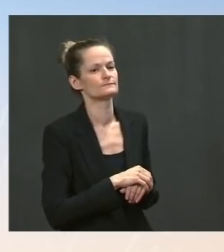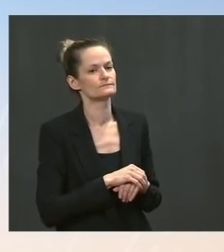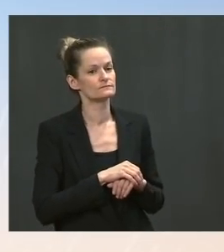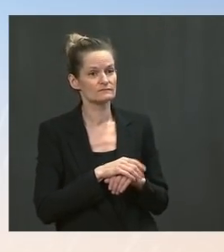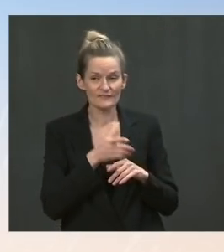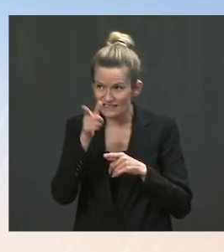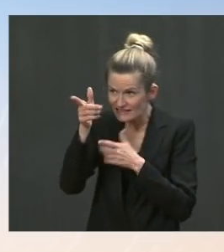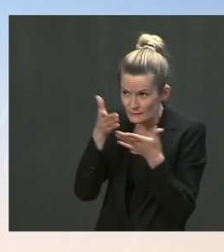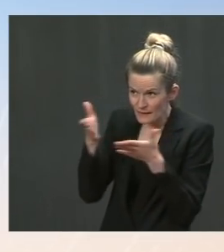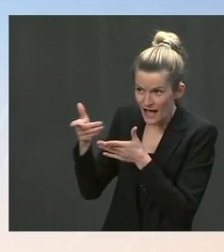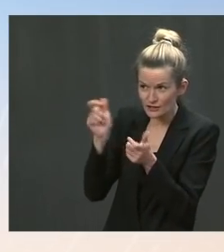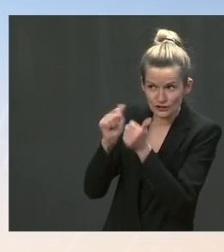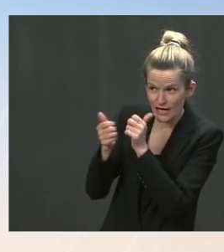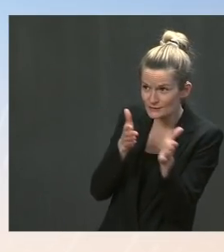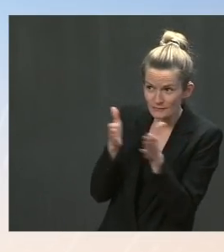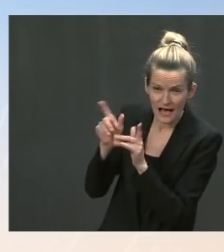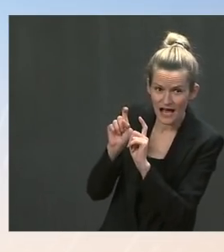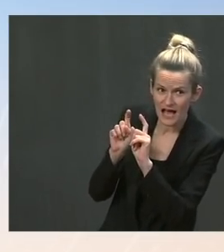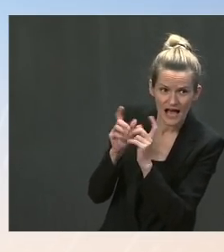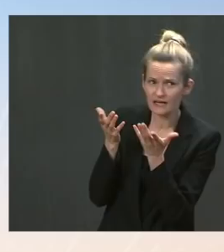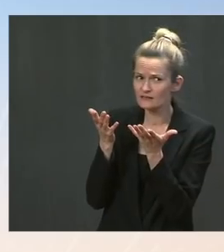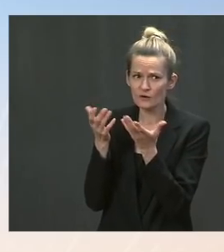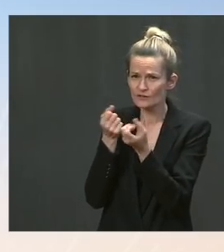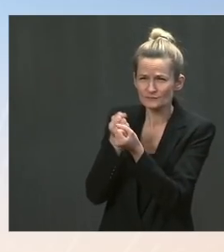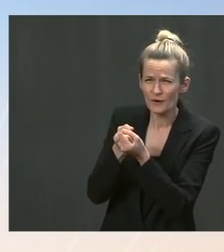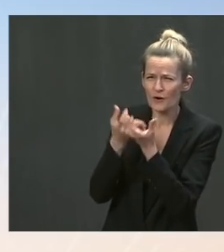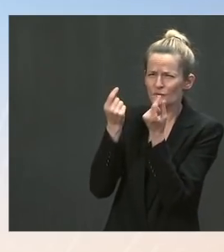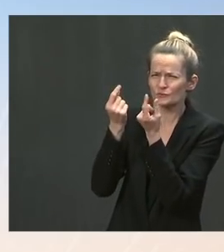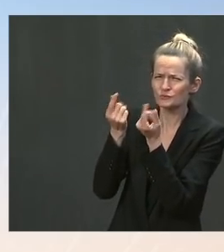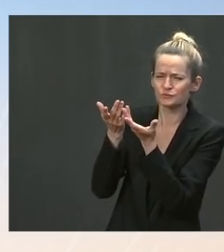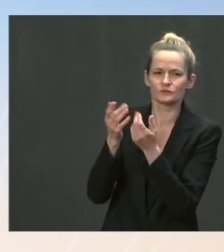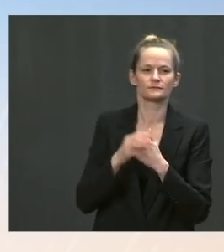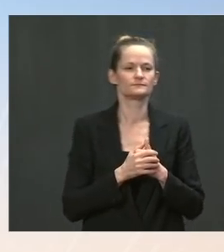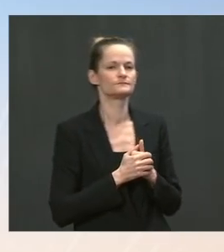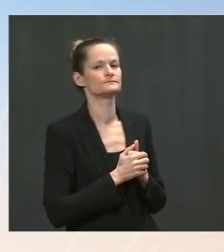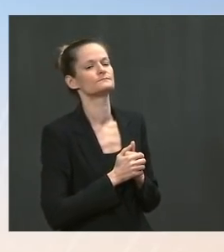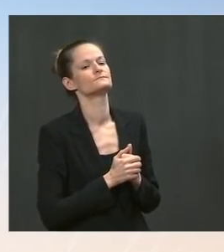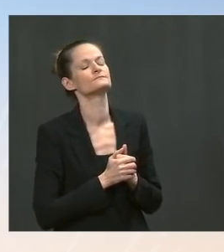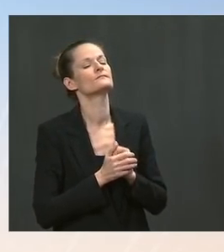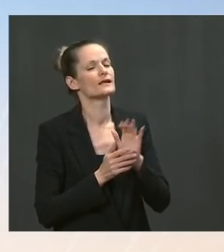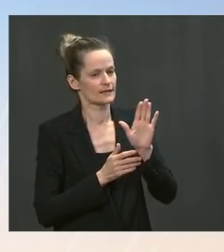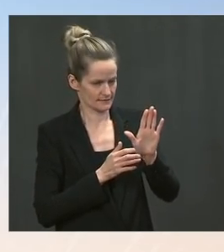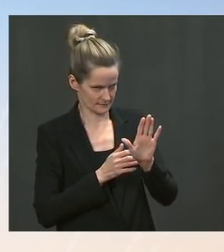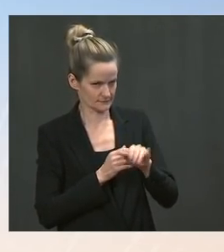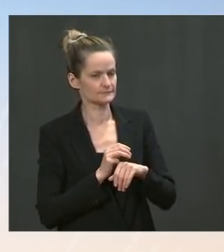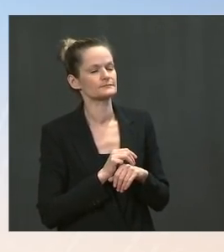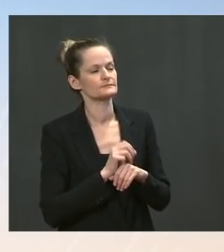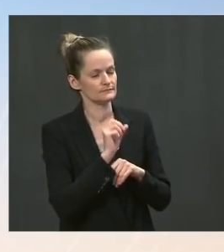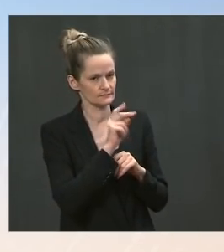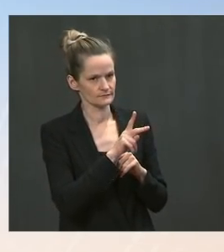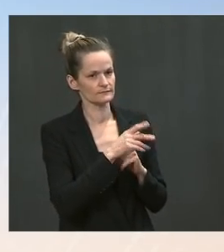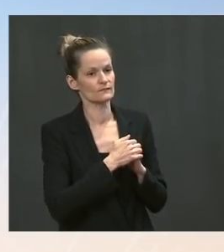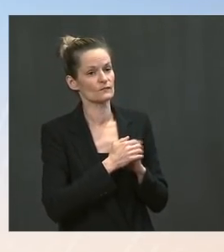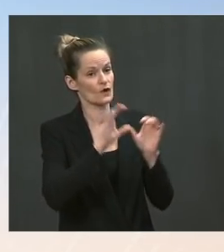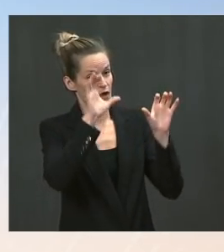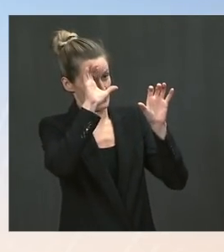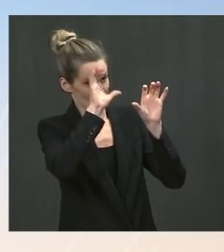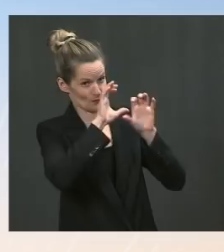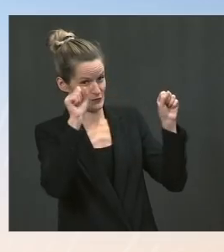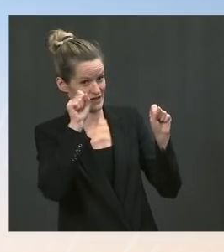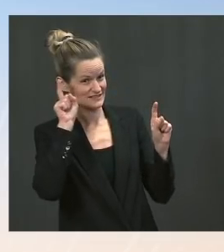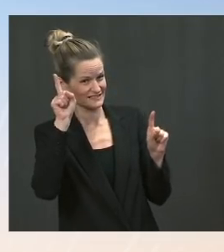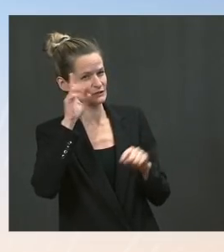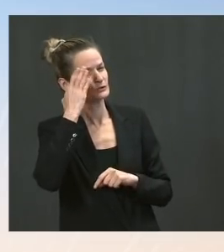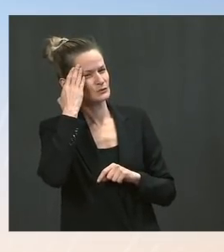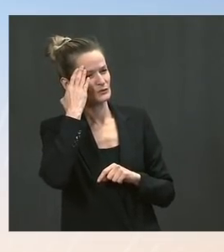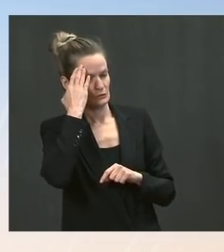government, of course, the assassination of Dawak Khan Manapal, the director of the Afghan Governmental Information Media Center. His murder follows the bombing attack in Kabul